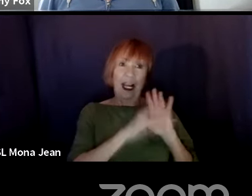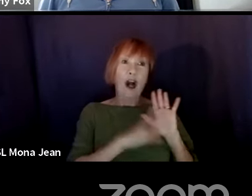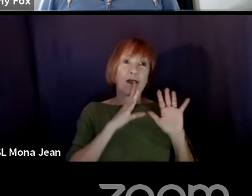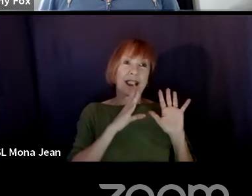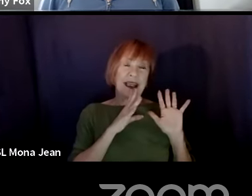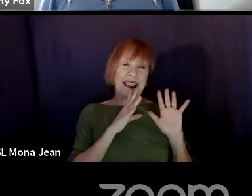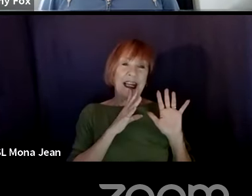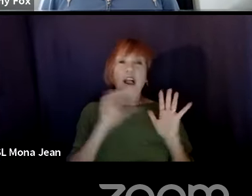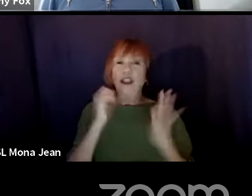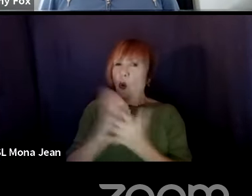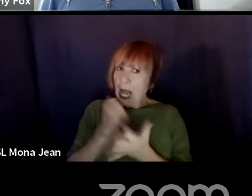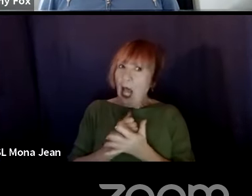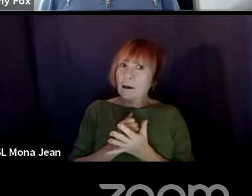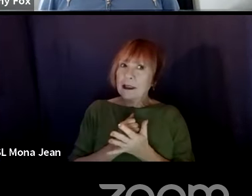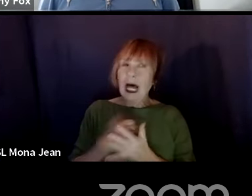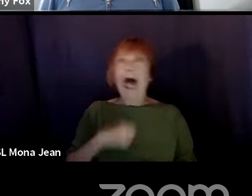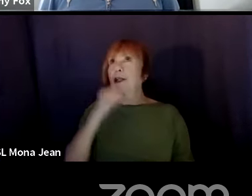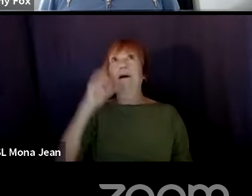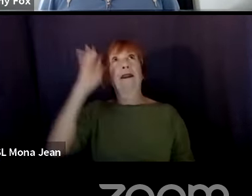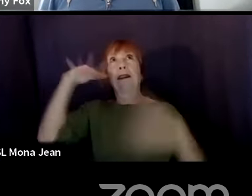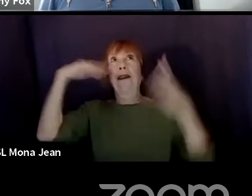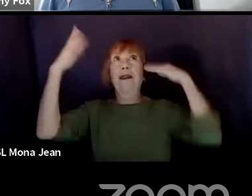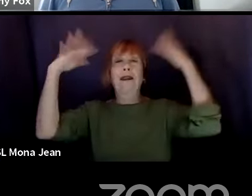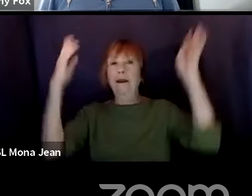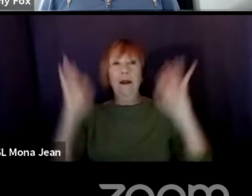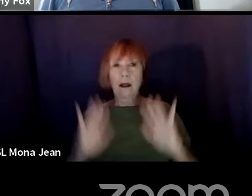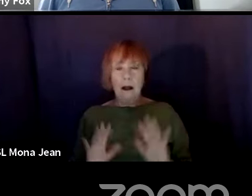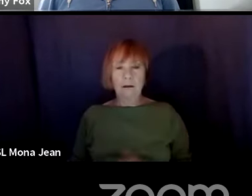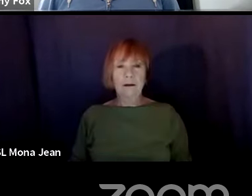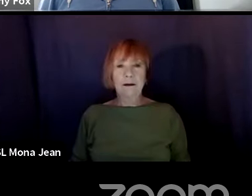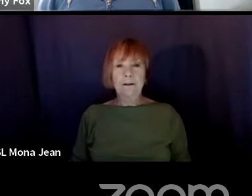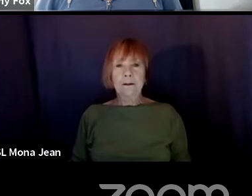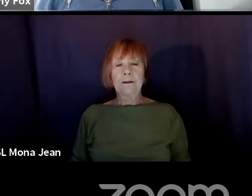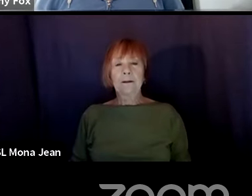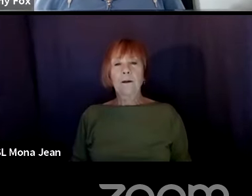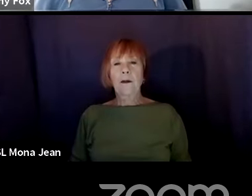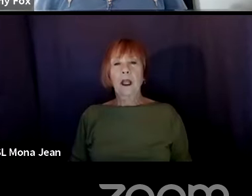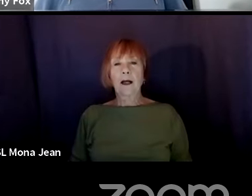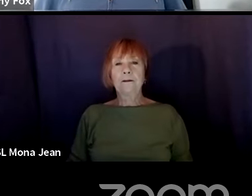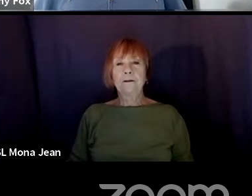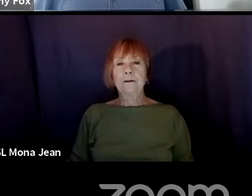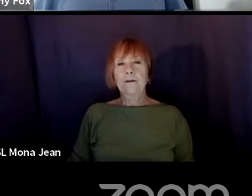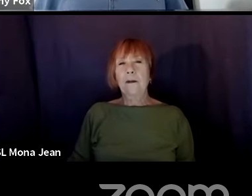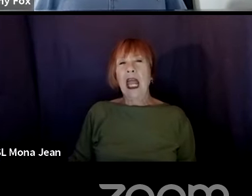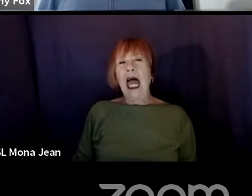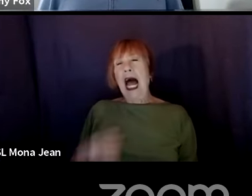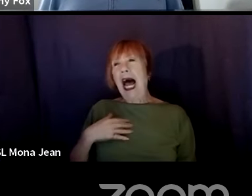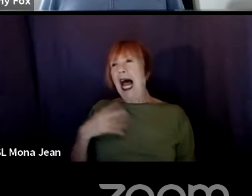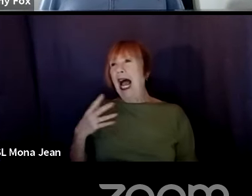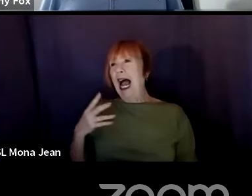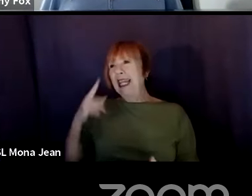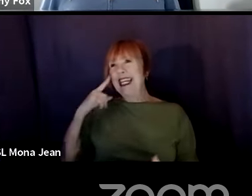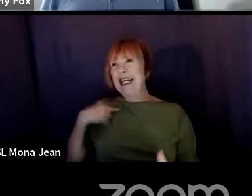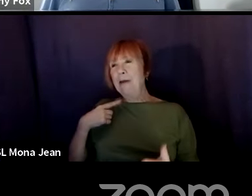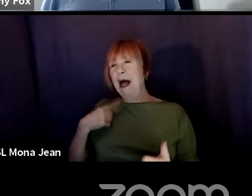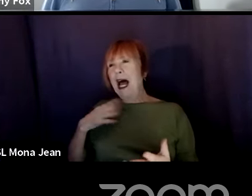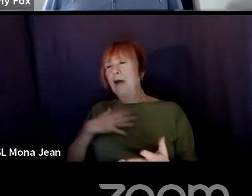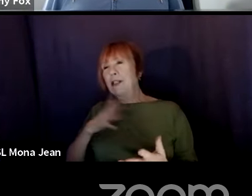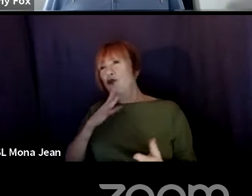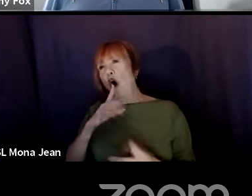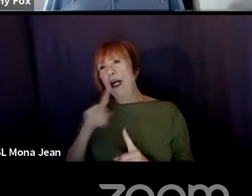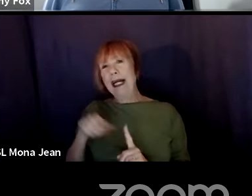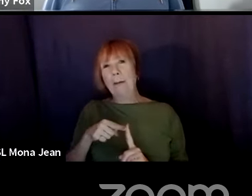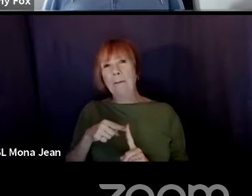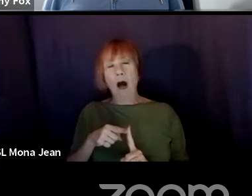So that helps. I don't just make it up out of thin air. Well, I, I guess I was talking a bit more to towards, towards like